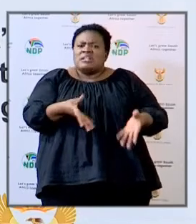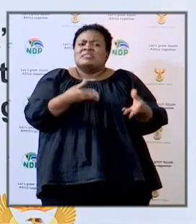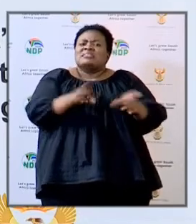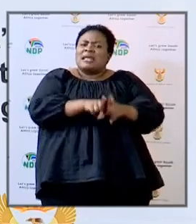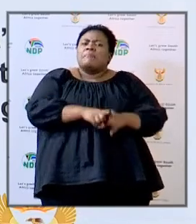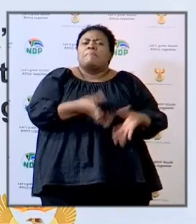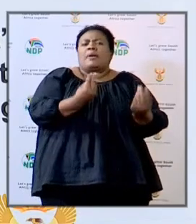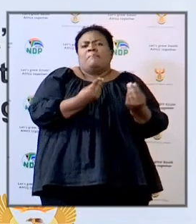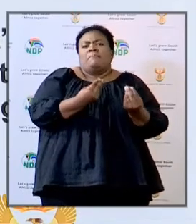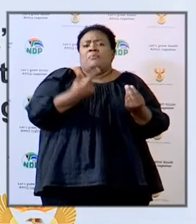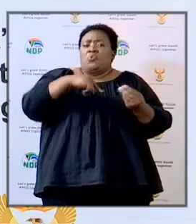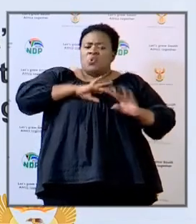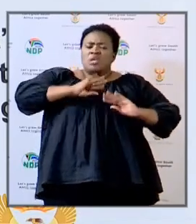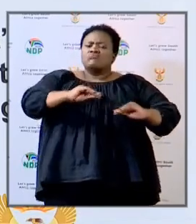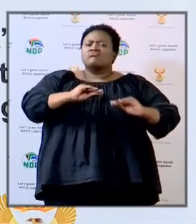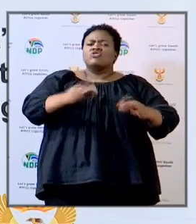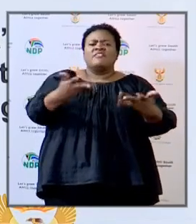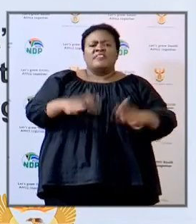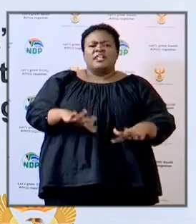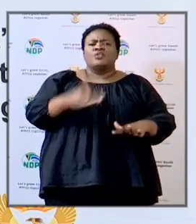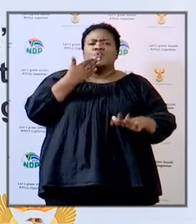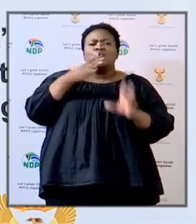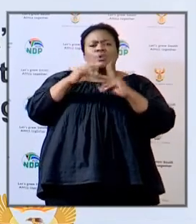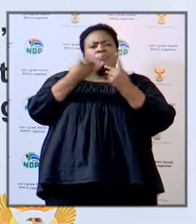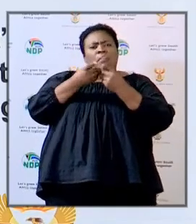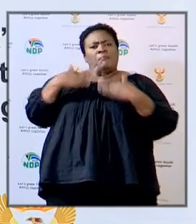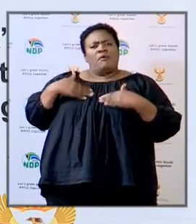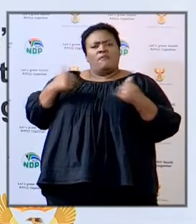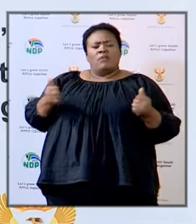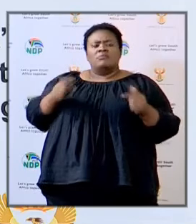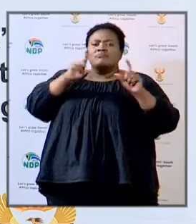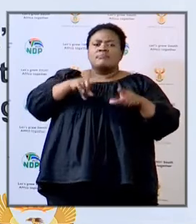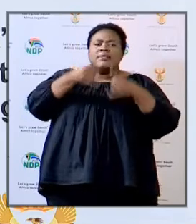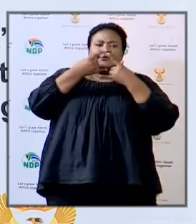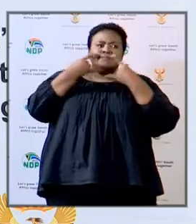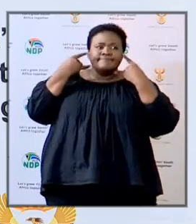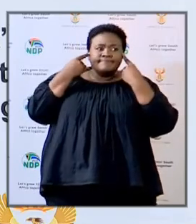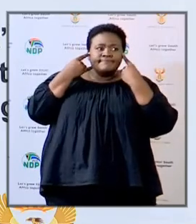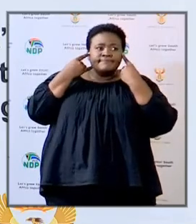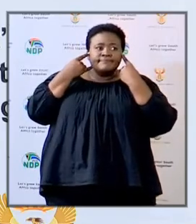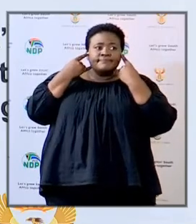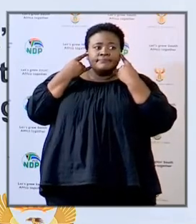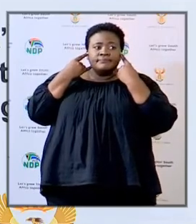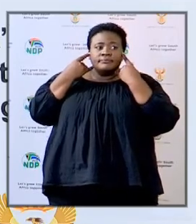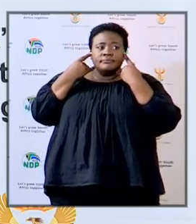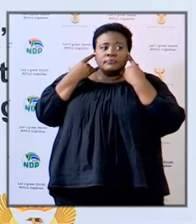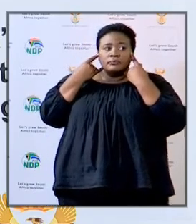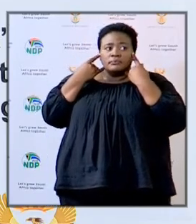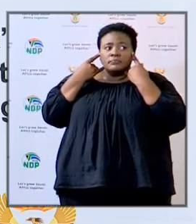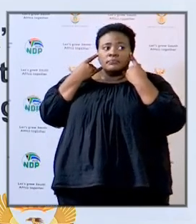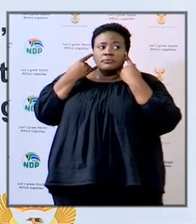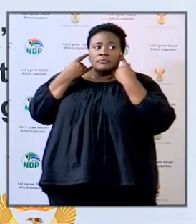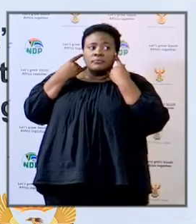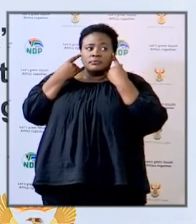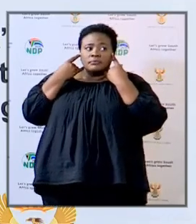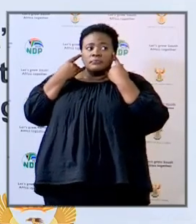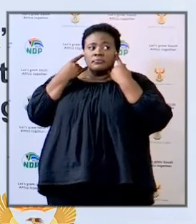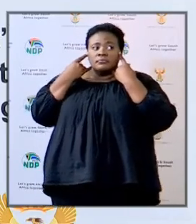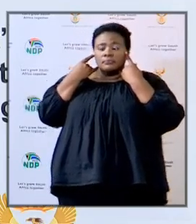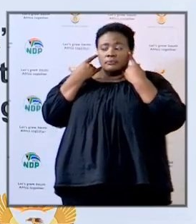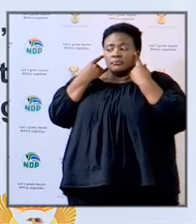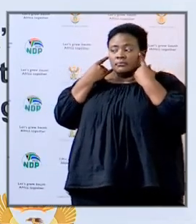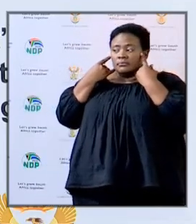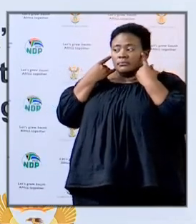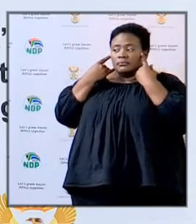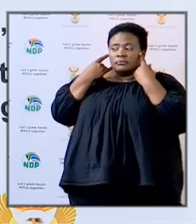are getting it we have been taught all of us by health that we put on masks that we keep a physical